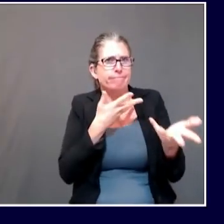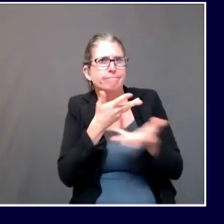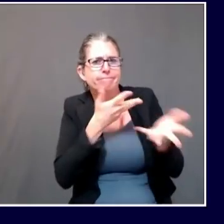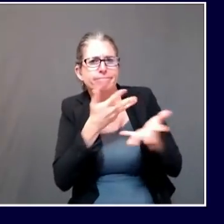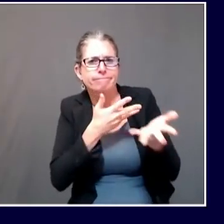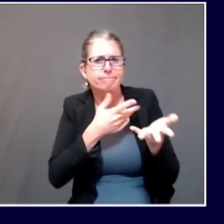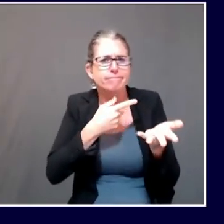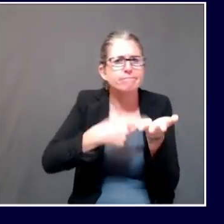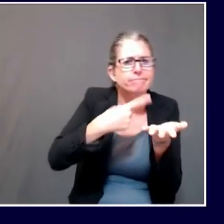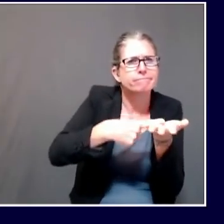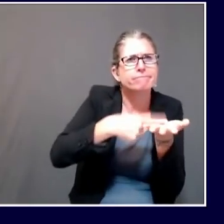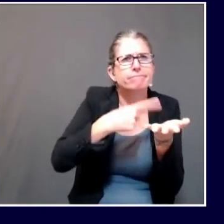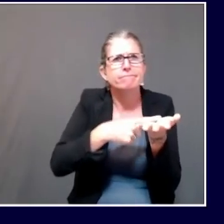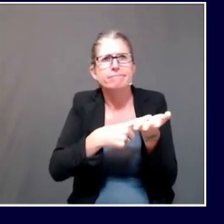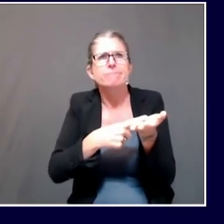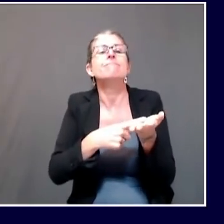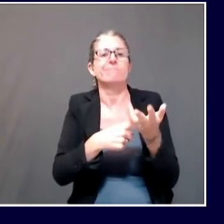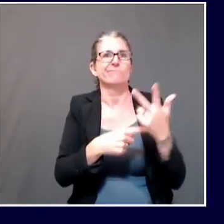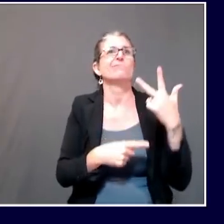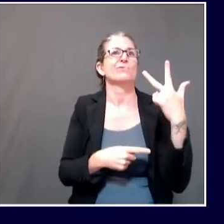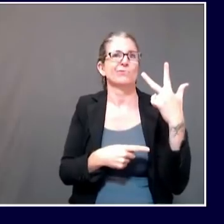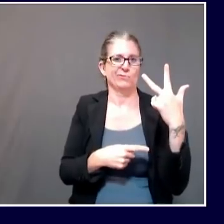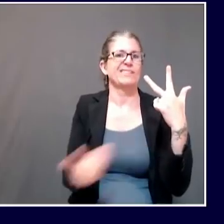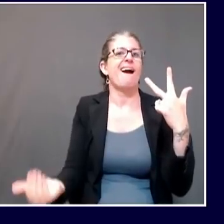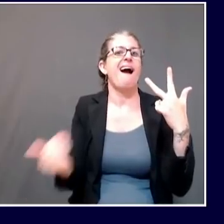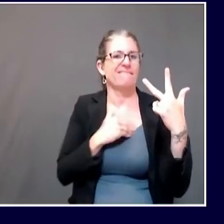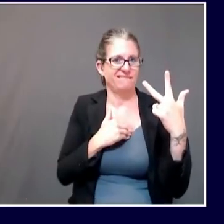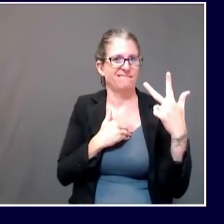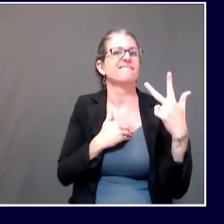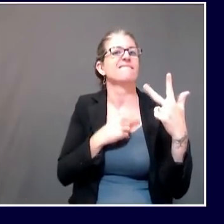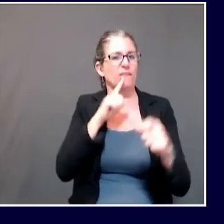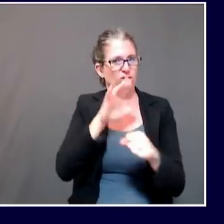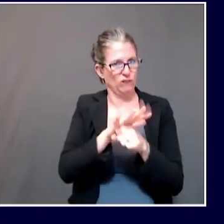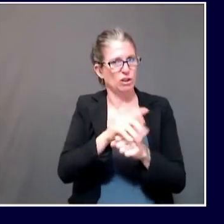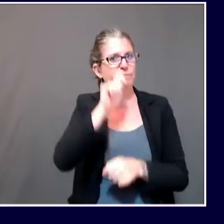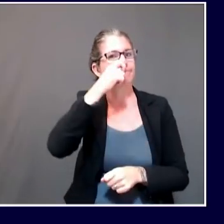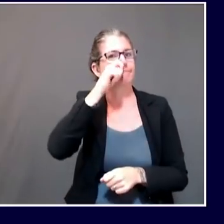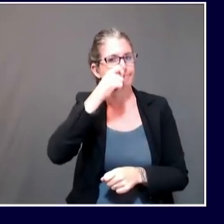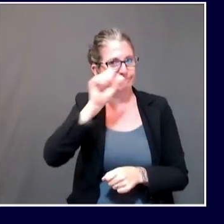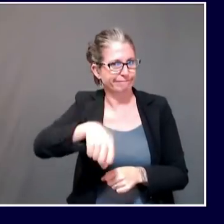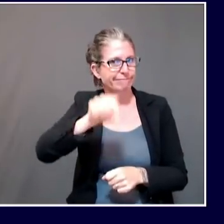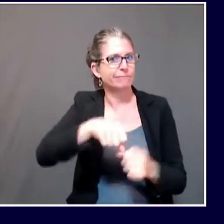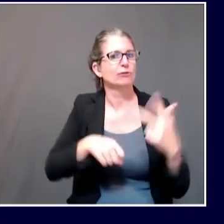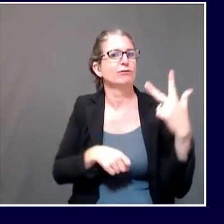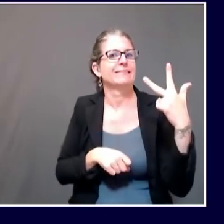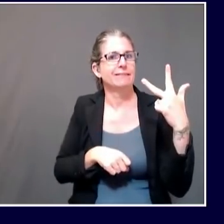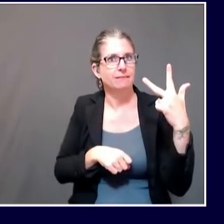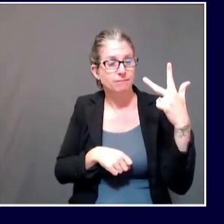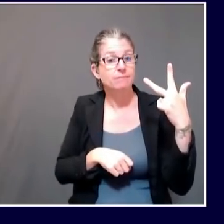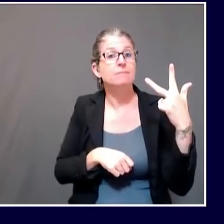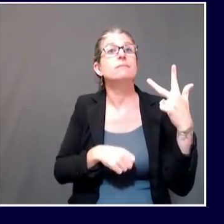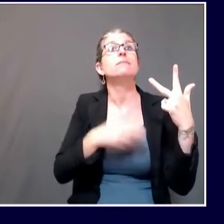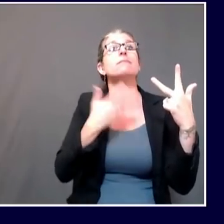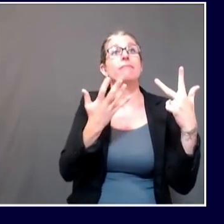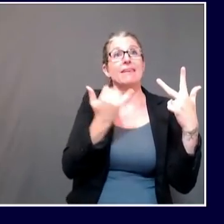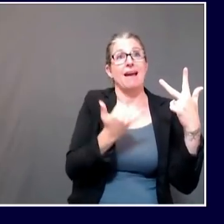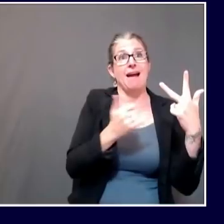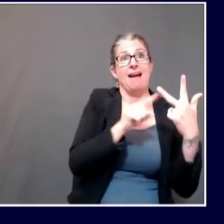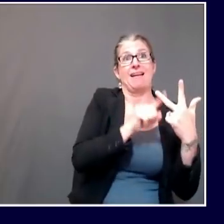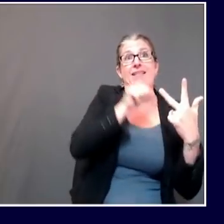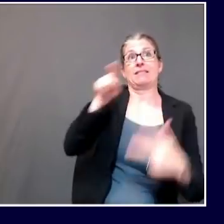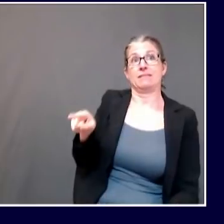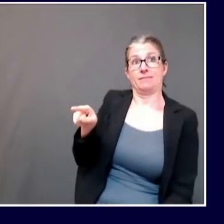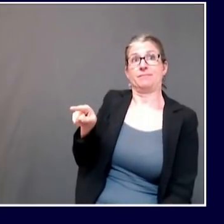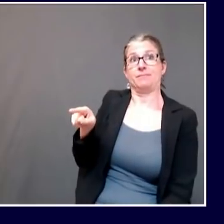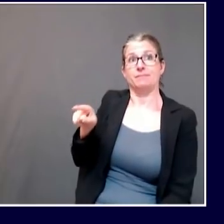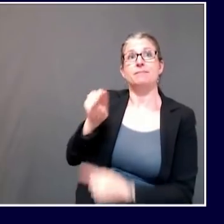three confirmed cases of COVID-19 at that campus. And at the Maine Maritime Academy, similarly,